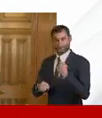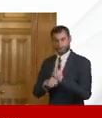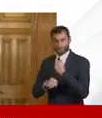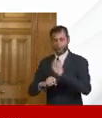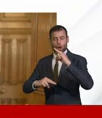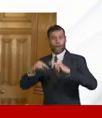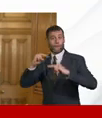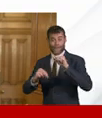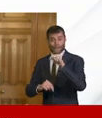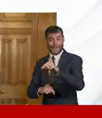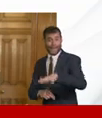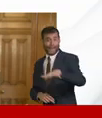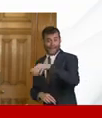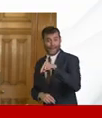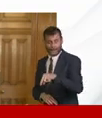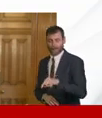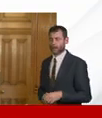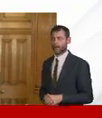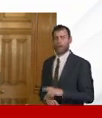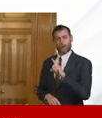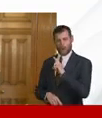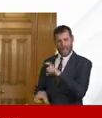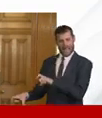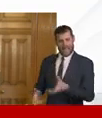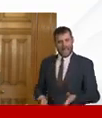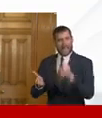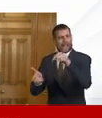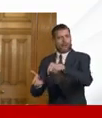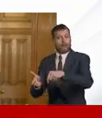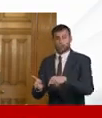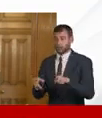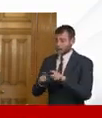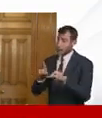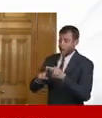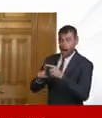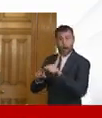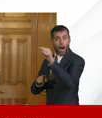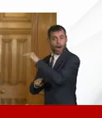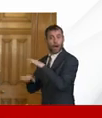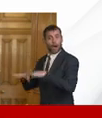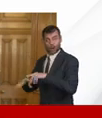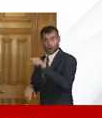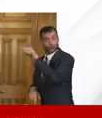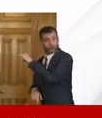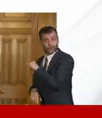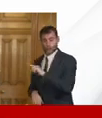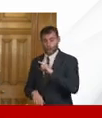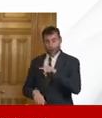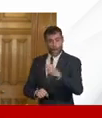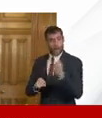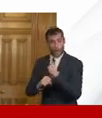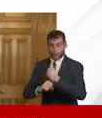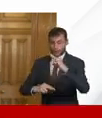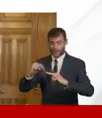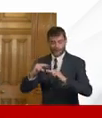that have made the same uh judgment that it's that you can construction can carry on with people two meters apart from